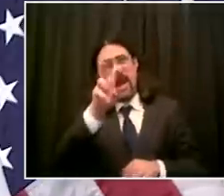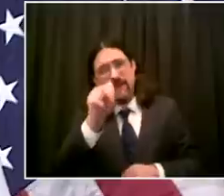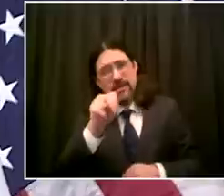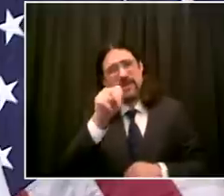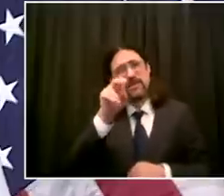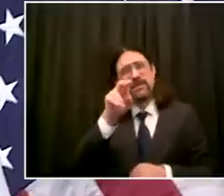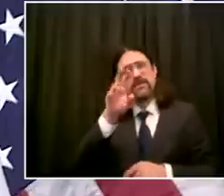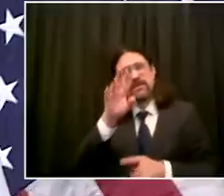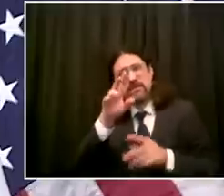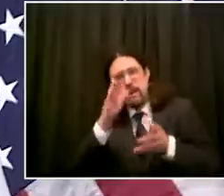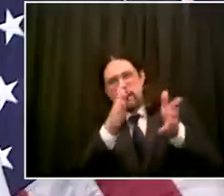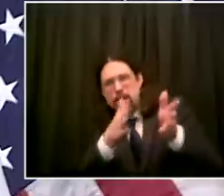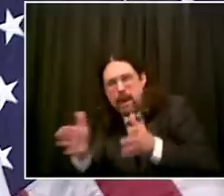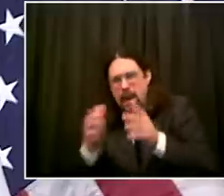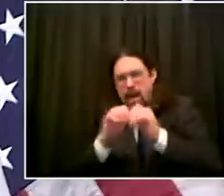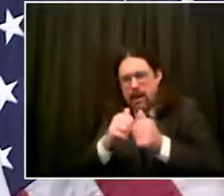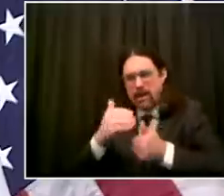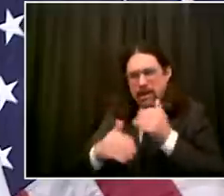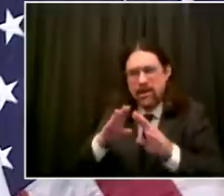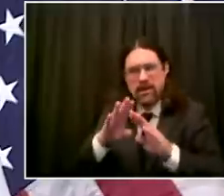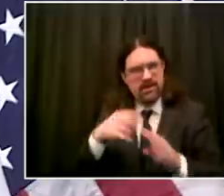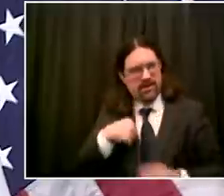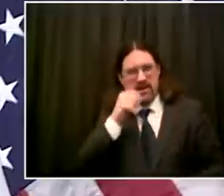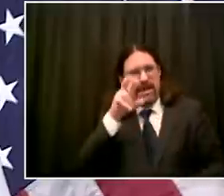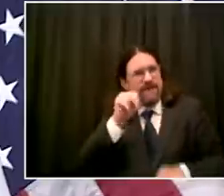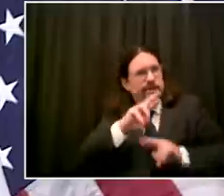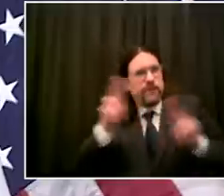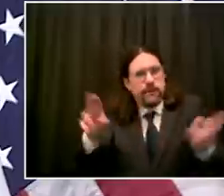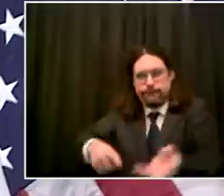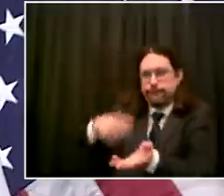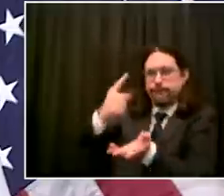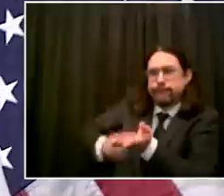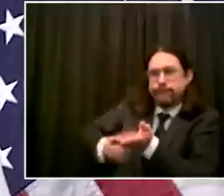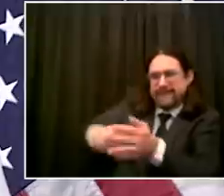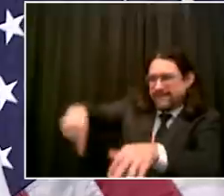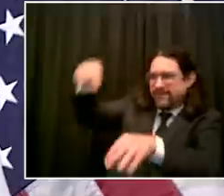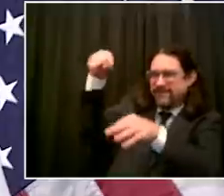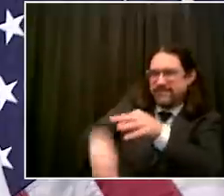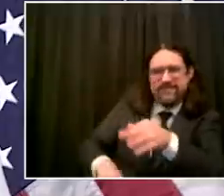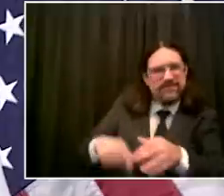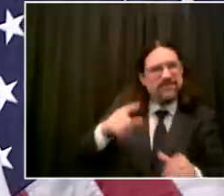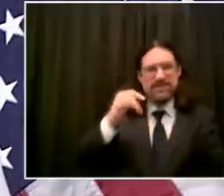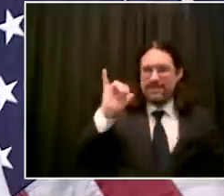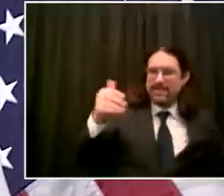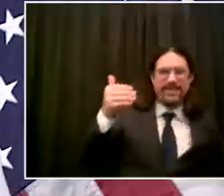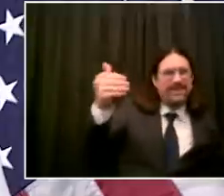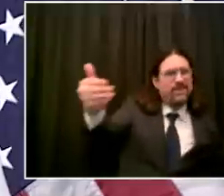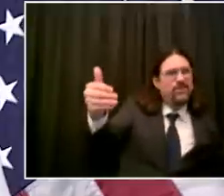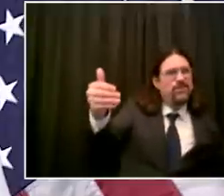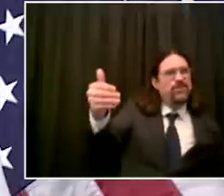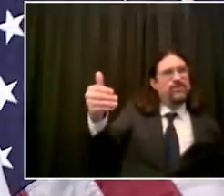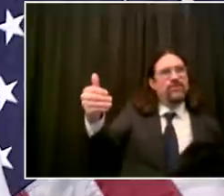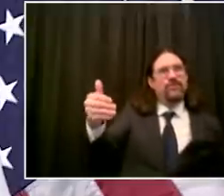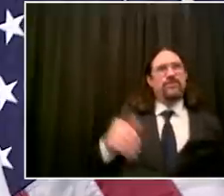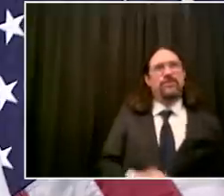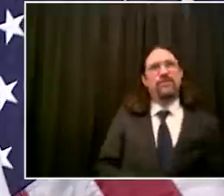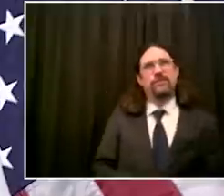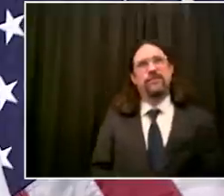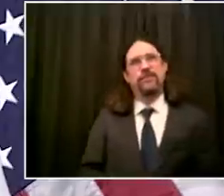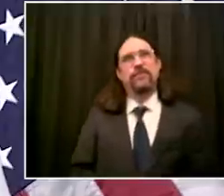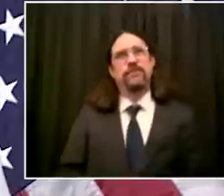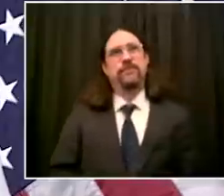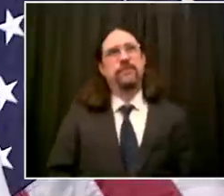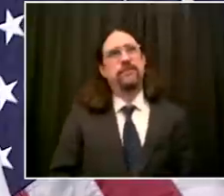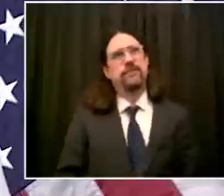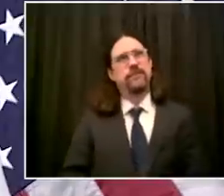a vaccine and when or will there be elements of treatment that start to work consistently that's going to change the whole effect uh equation